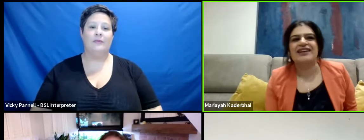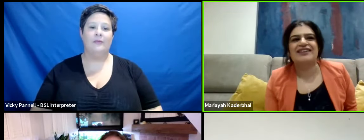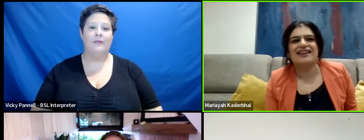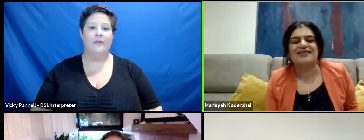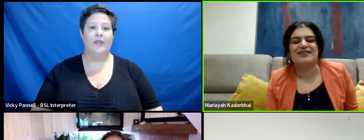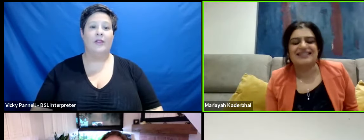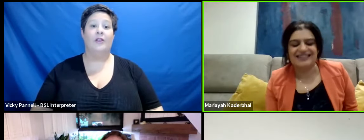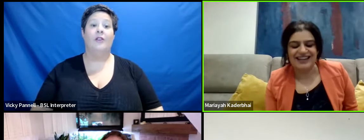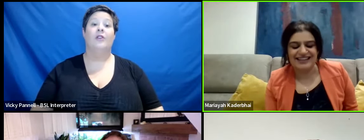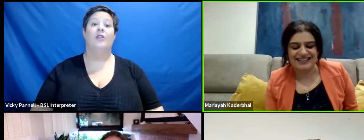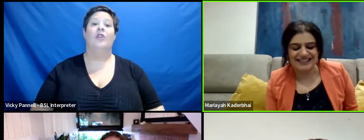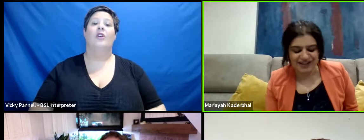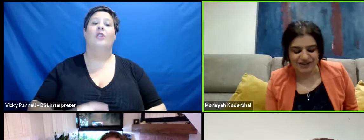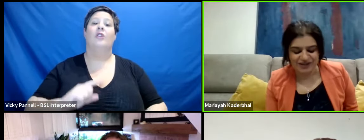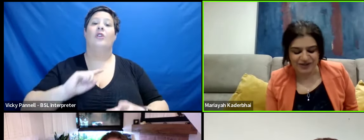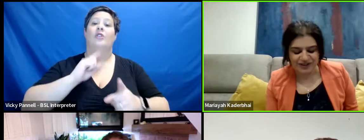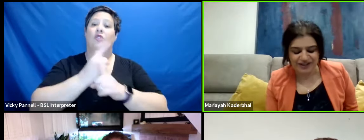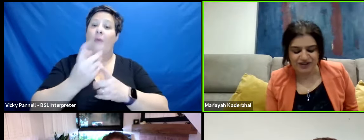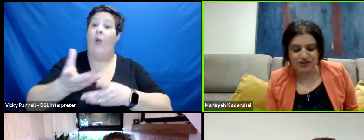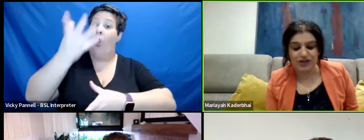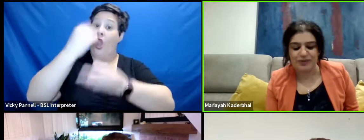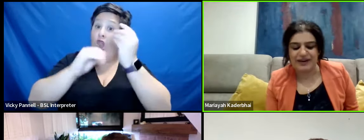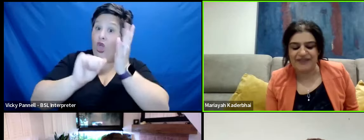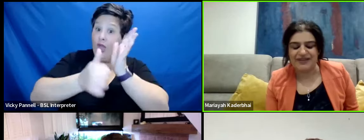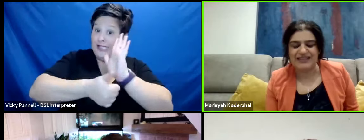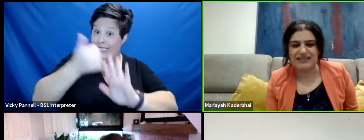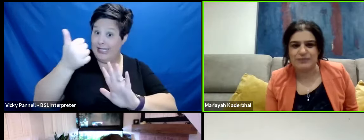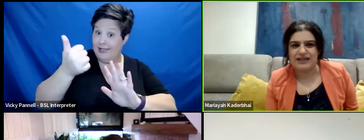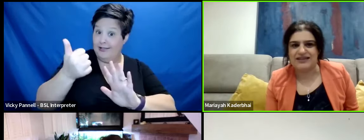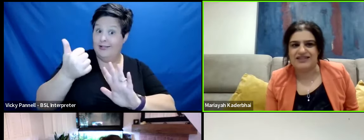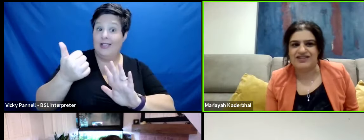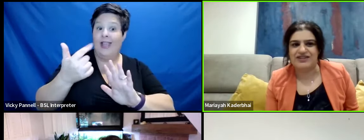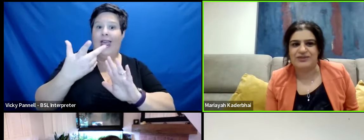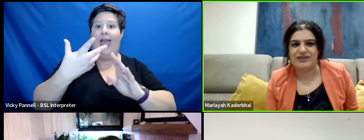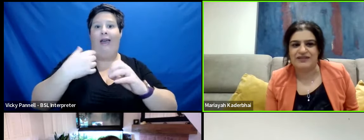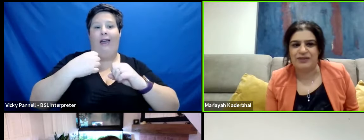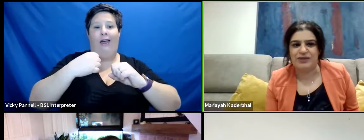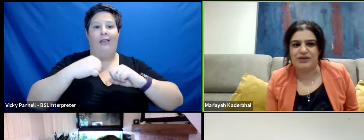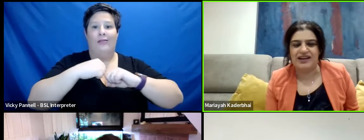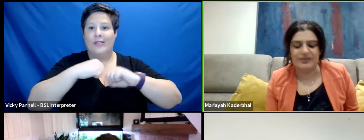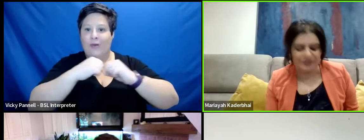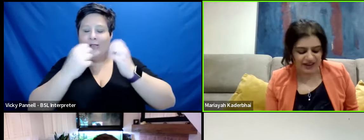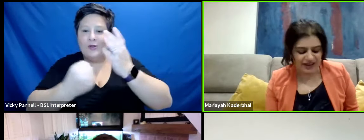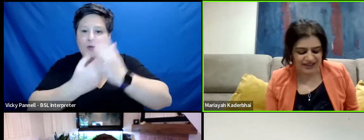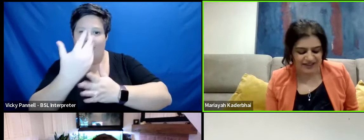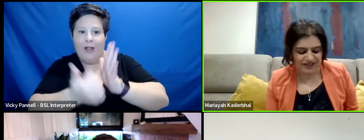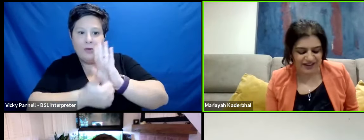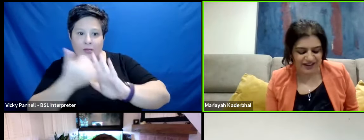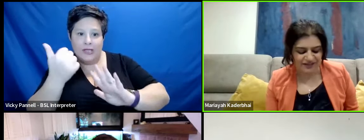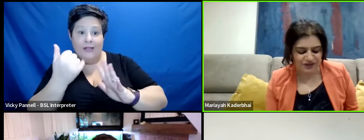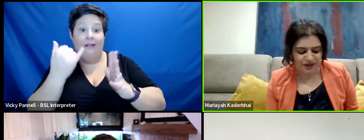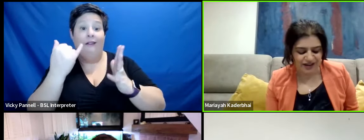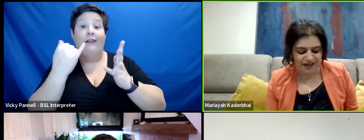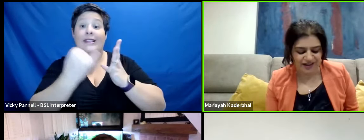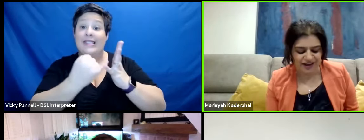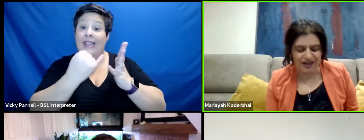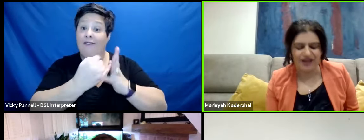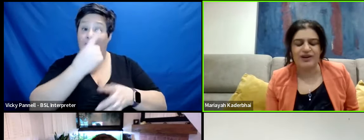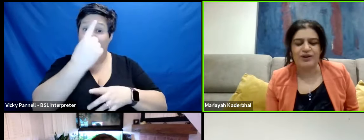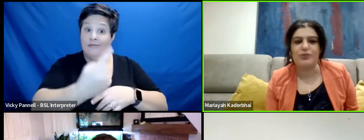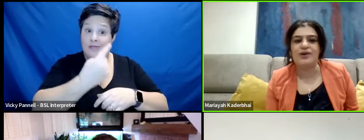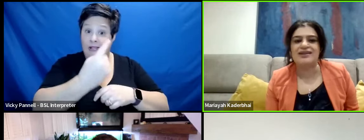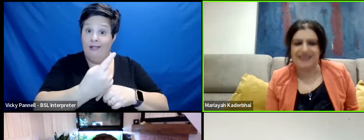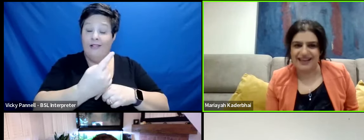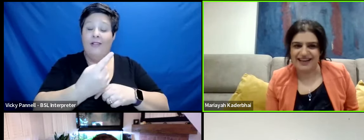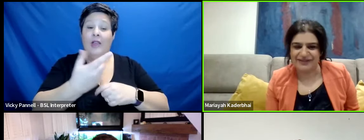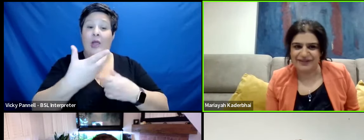Talking kind of learned skills on the job and having space to develop those. Stephen kind of doing a